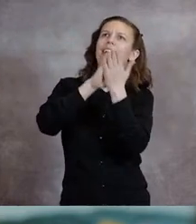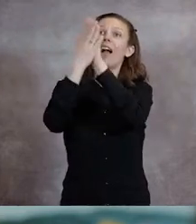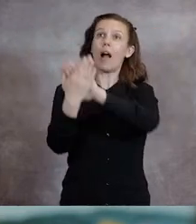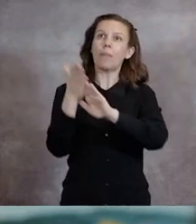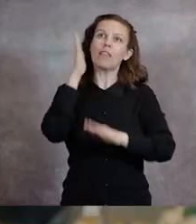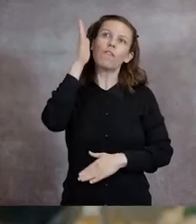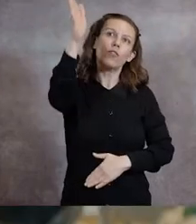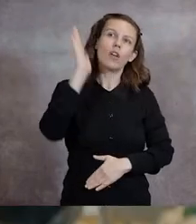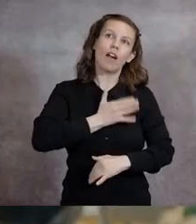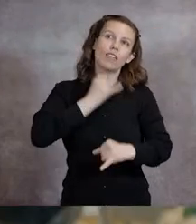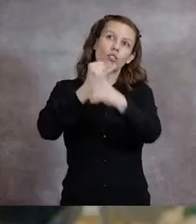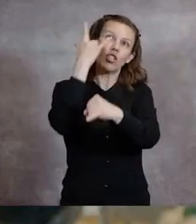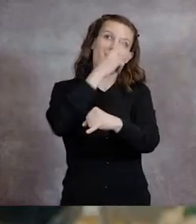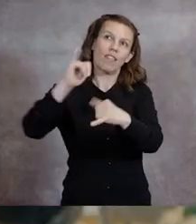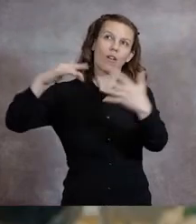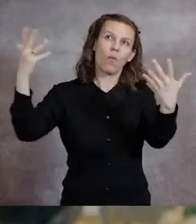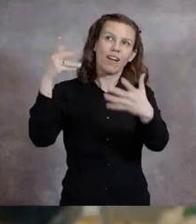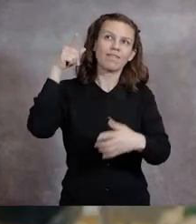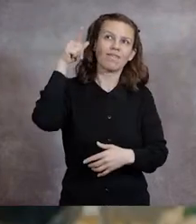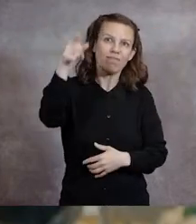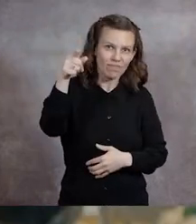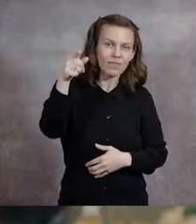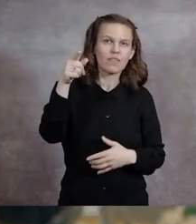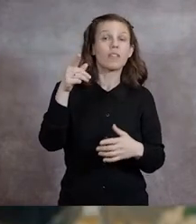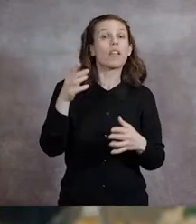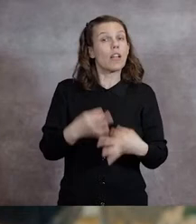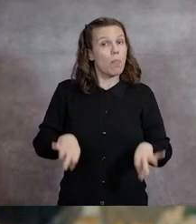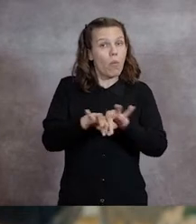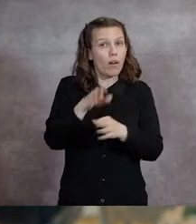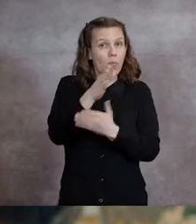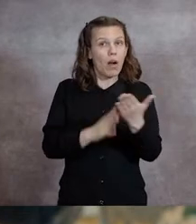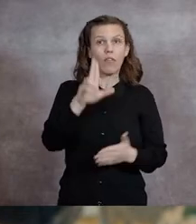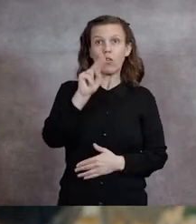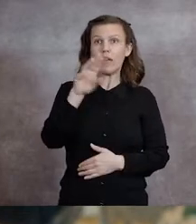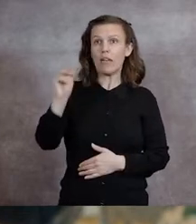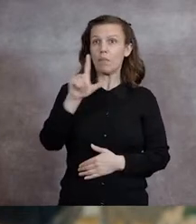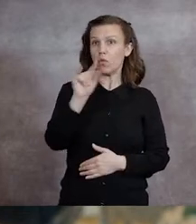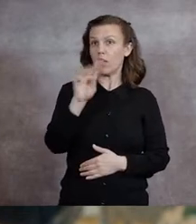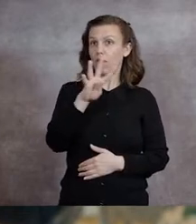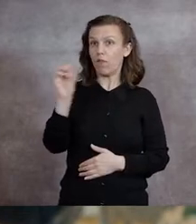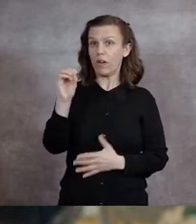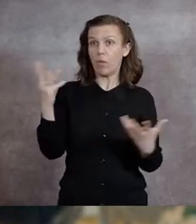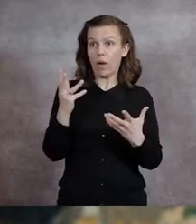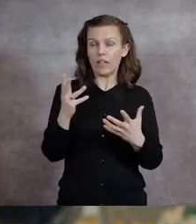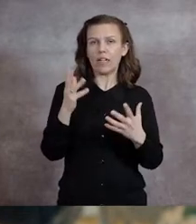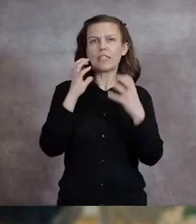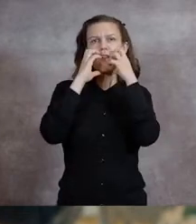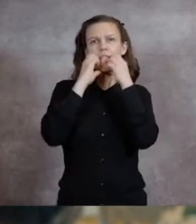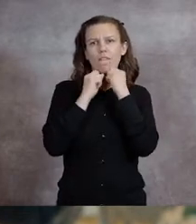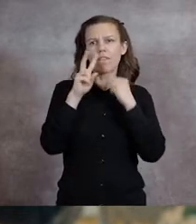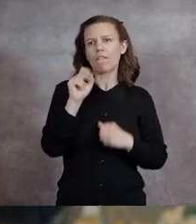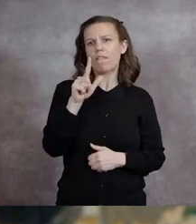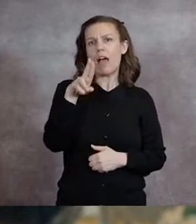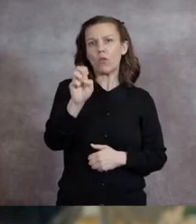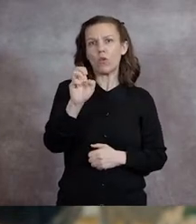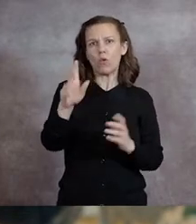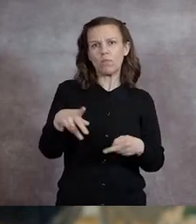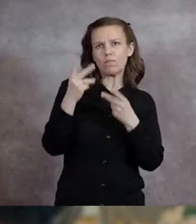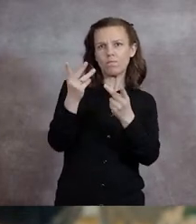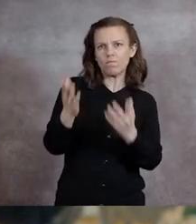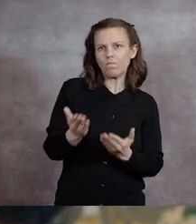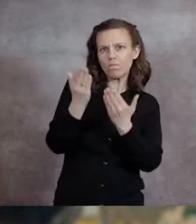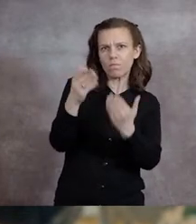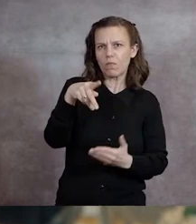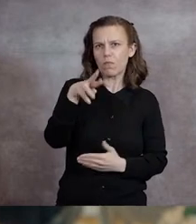in the future. A critical component of UNM 2040 is our university's value proposition. This value